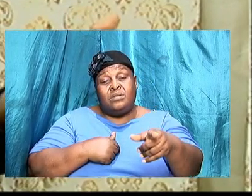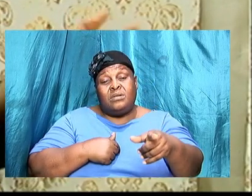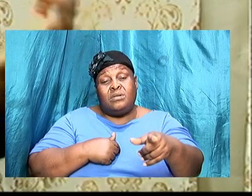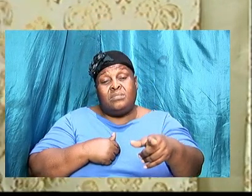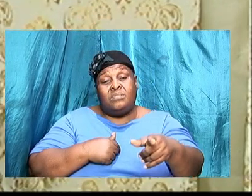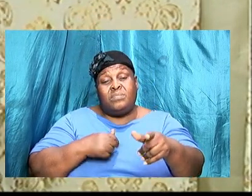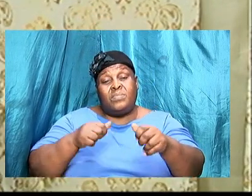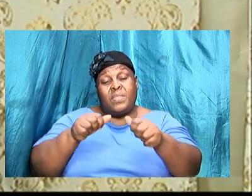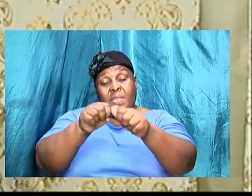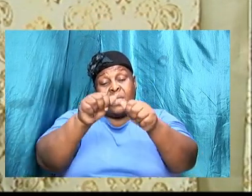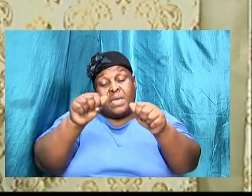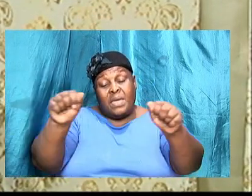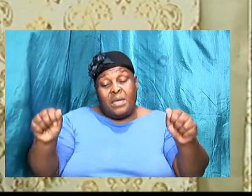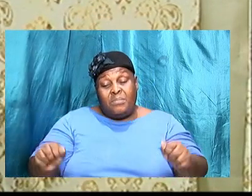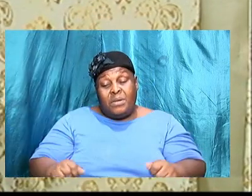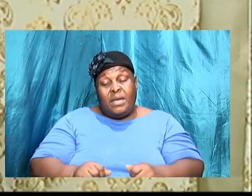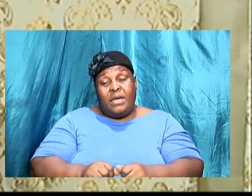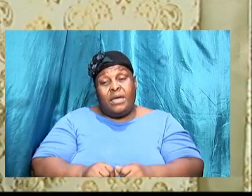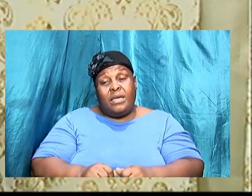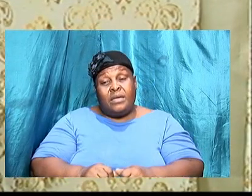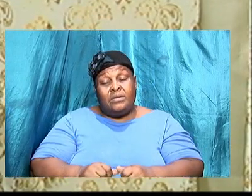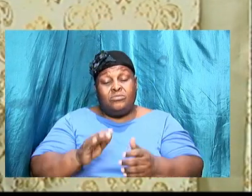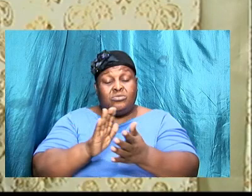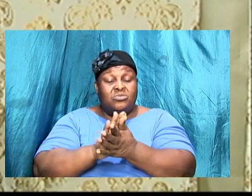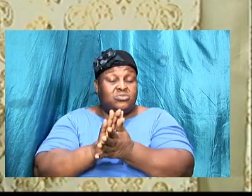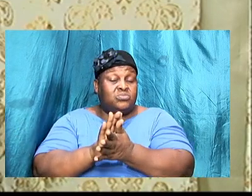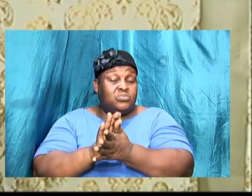and though I applied to the school